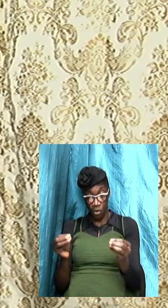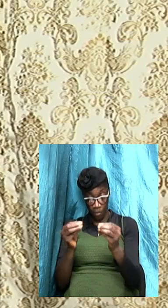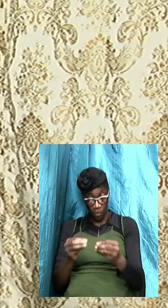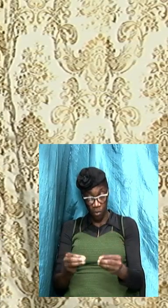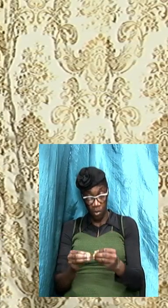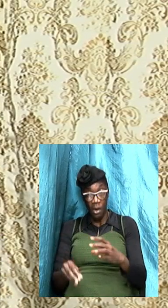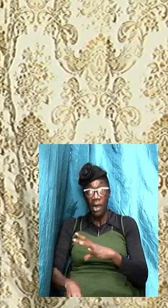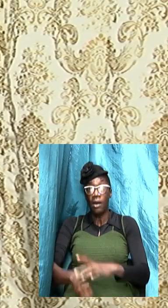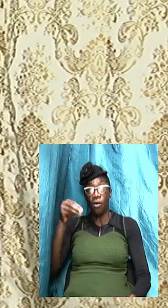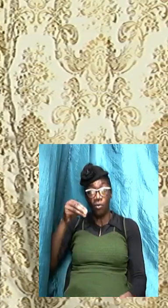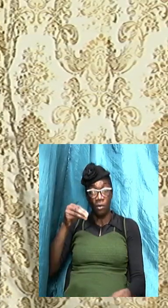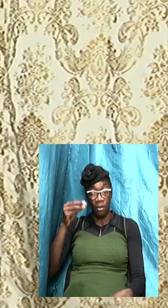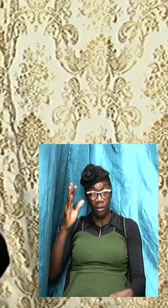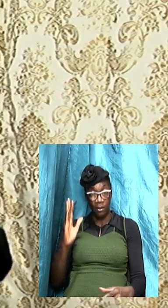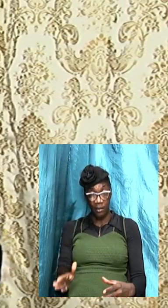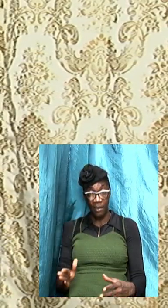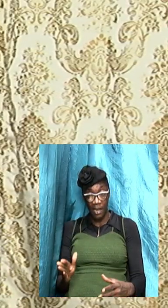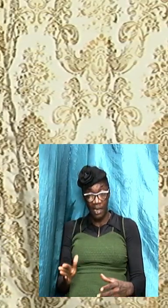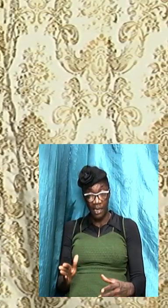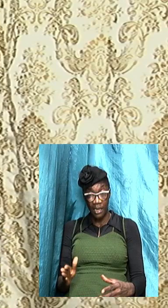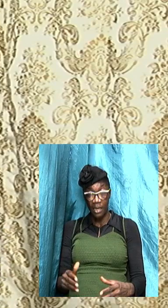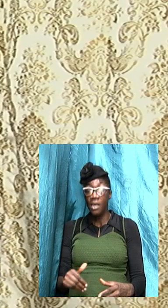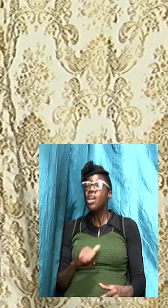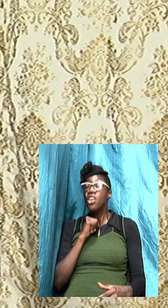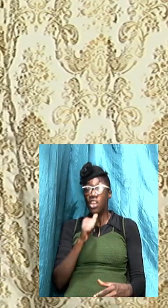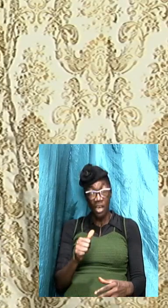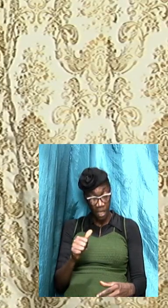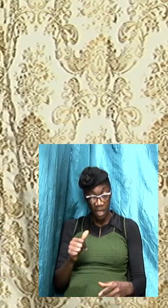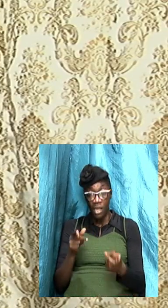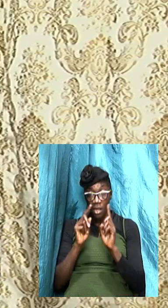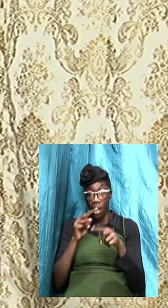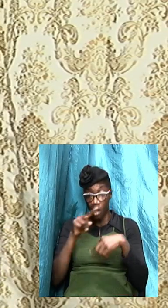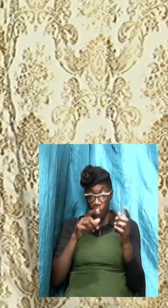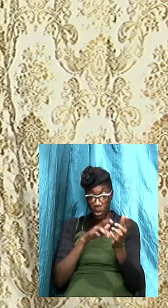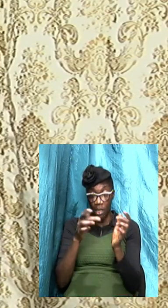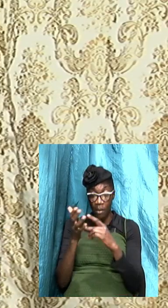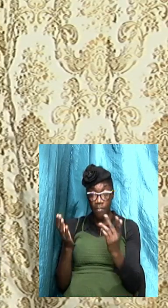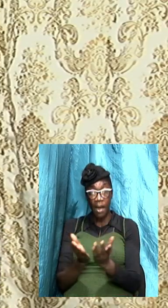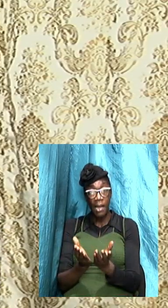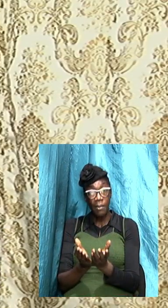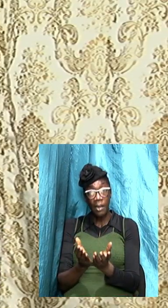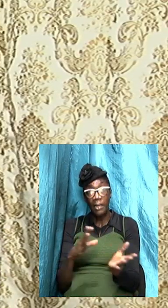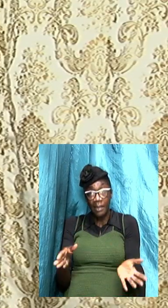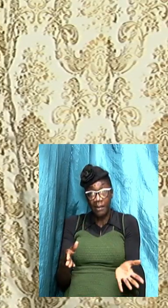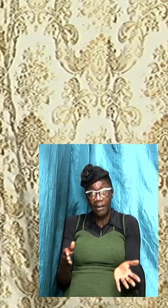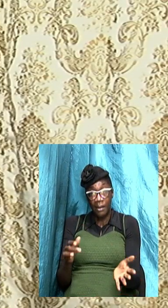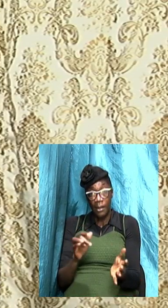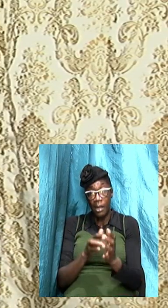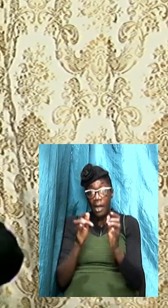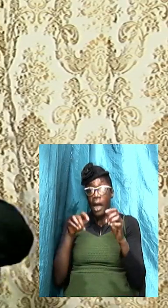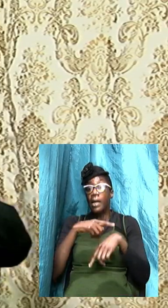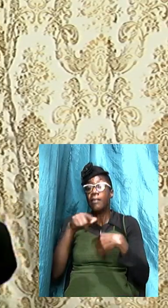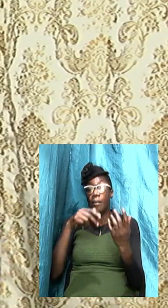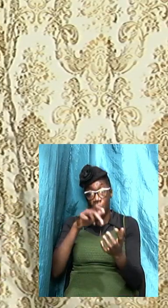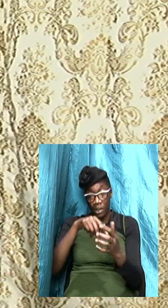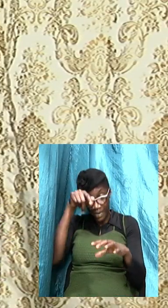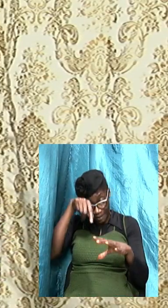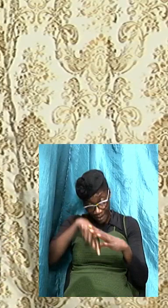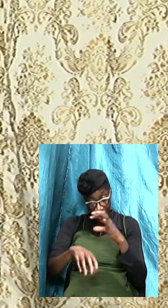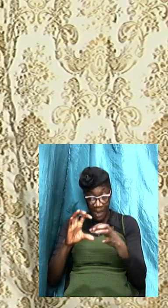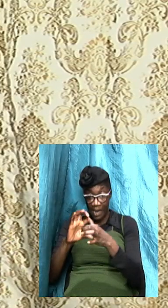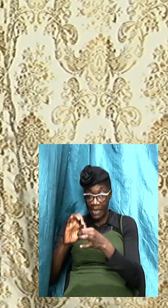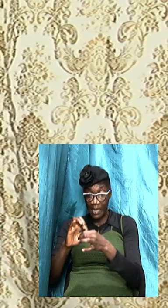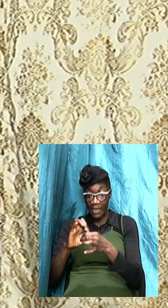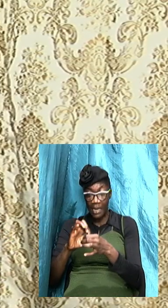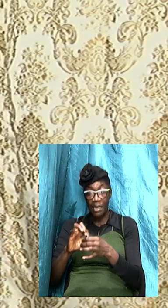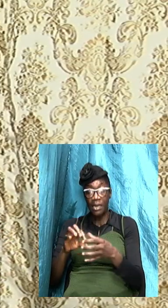outside are not mentioned in the Bible and three it can be biblically based it is connected to the